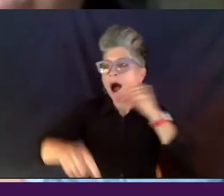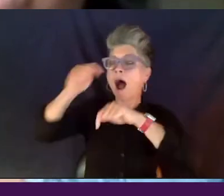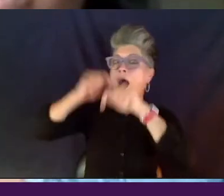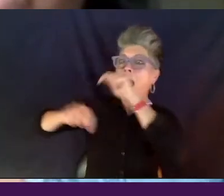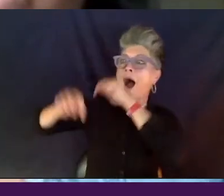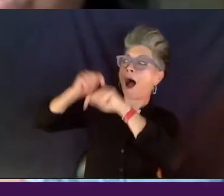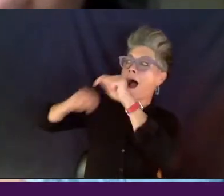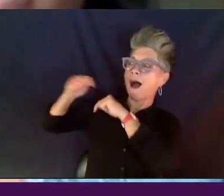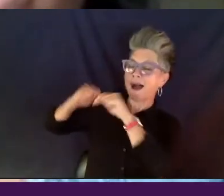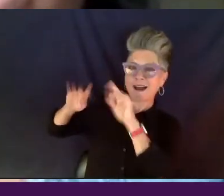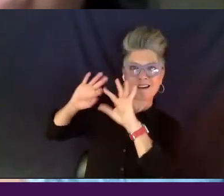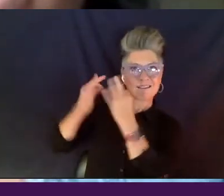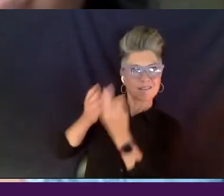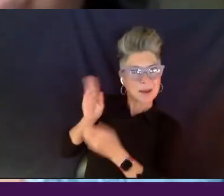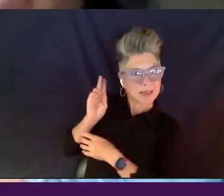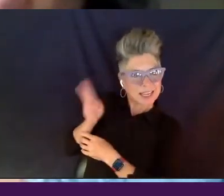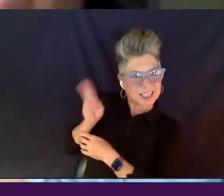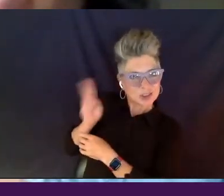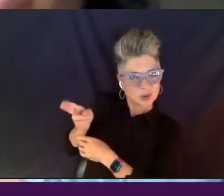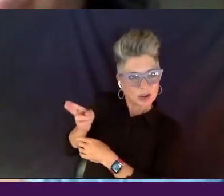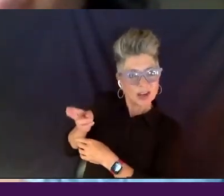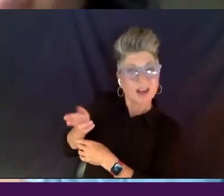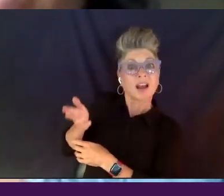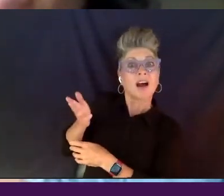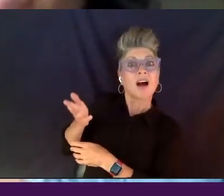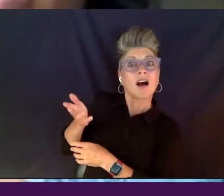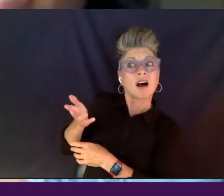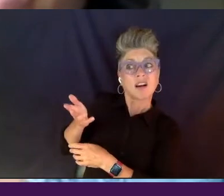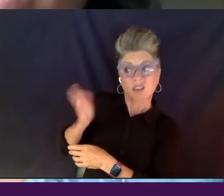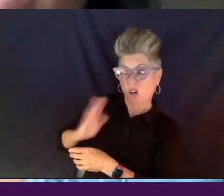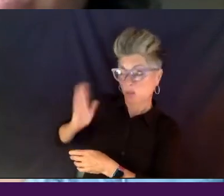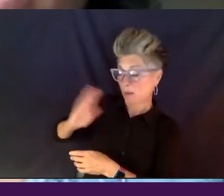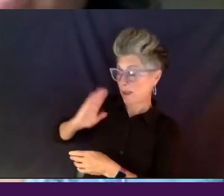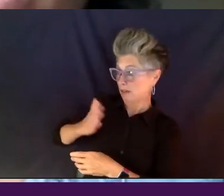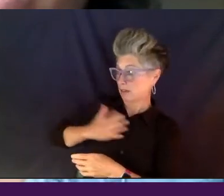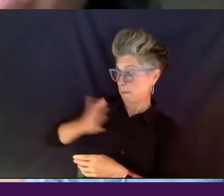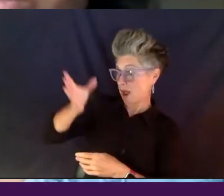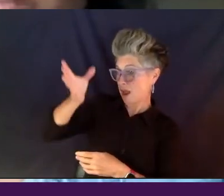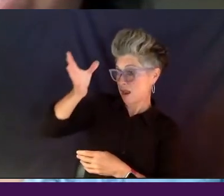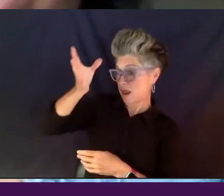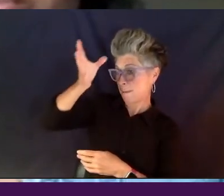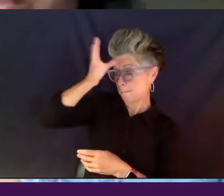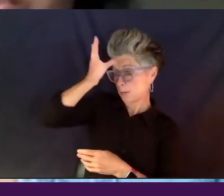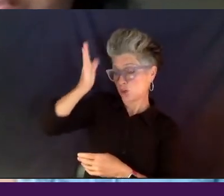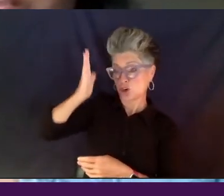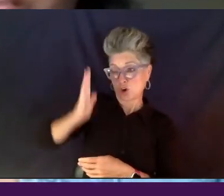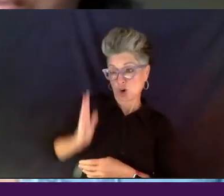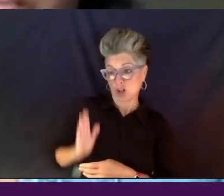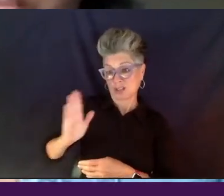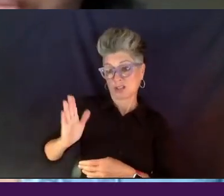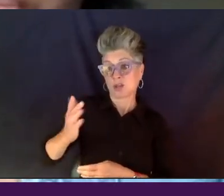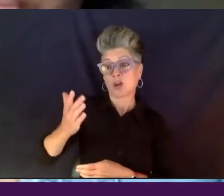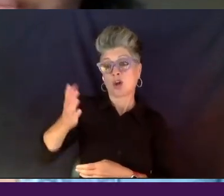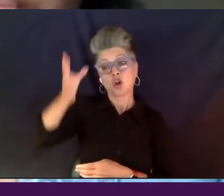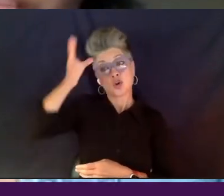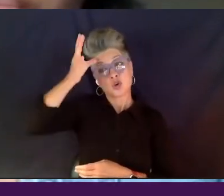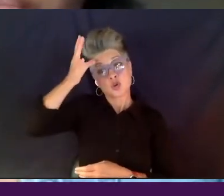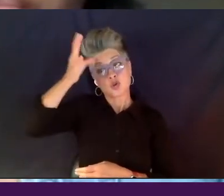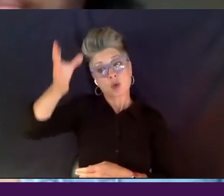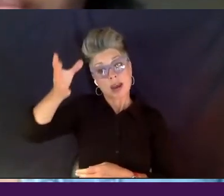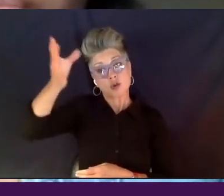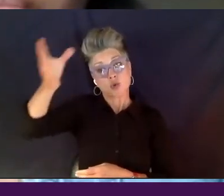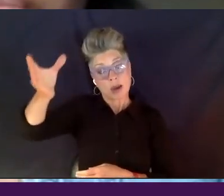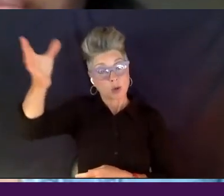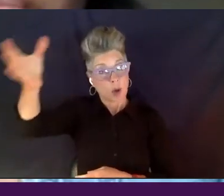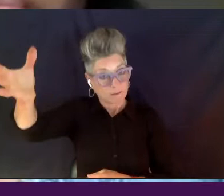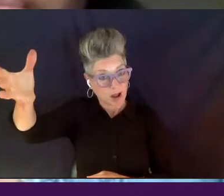the way back to, uh, my paternal great, great grandfather, um, who we know very little about. So